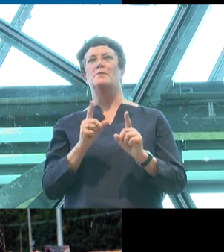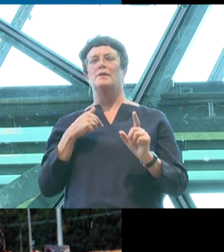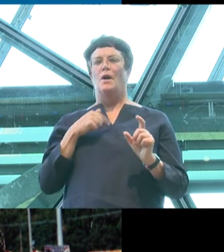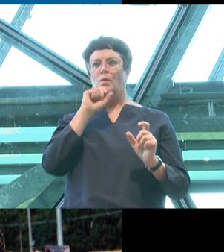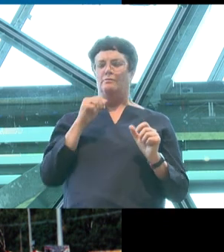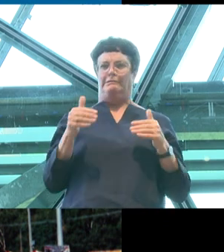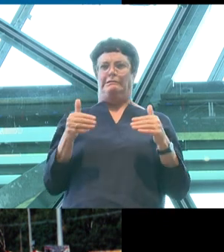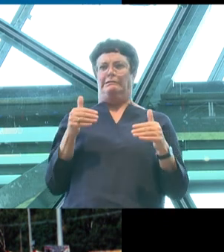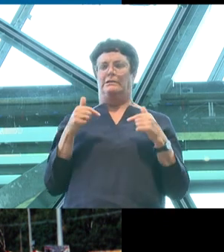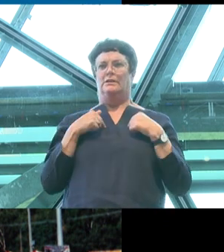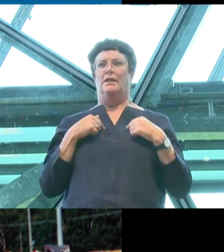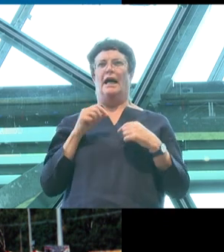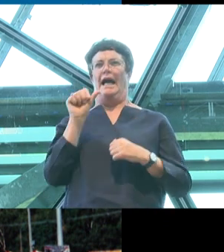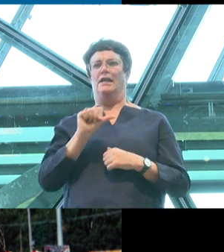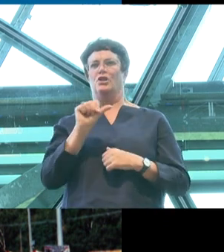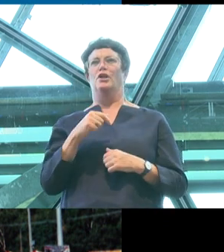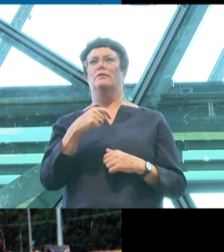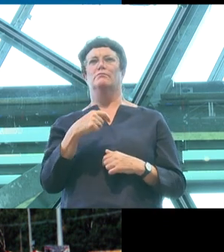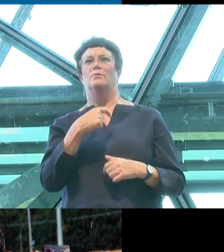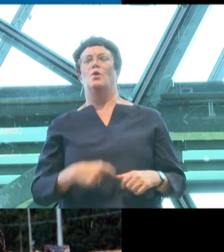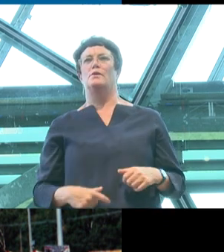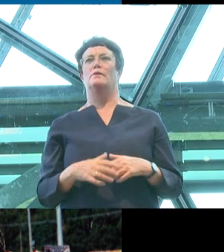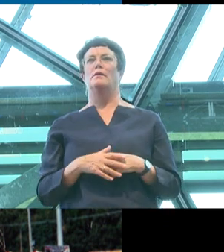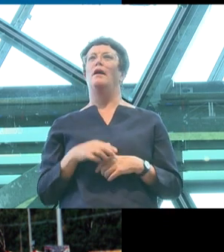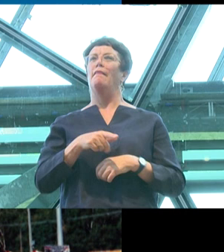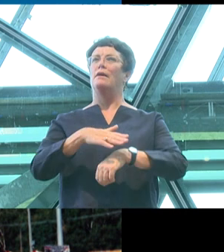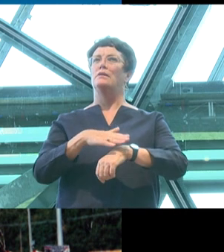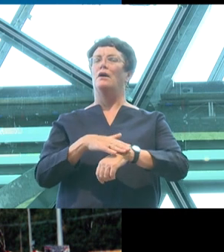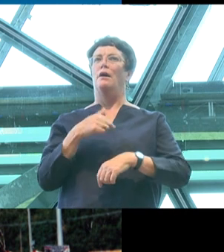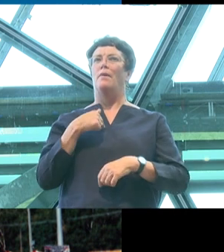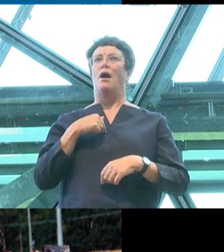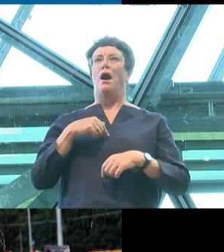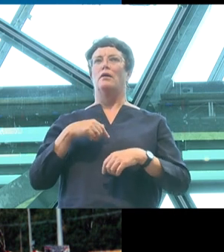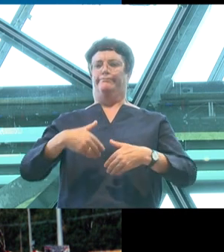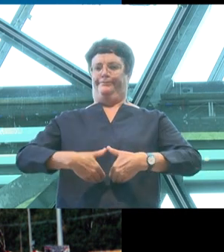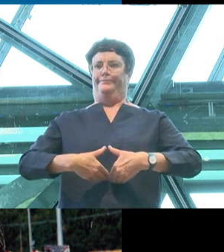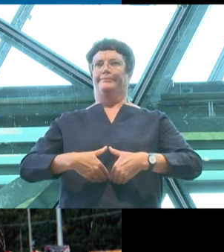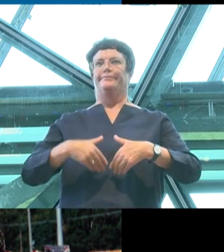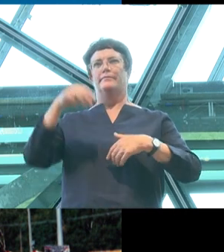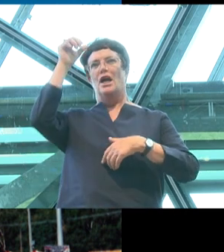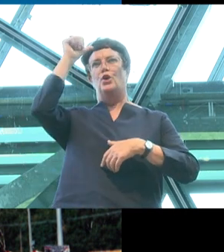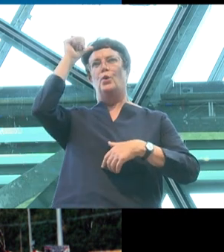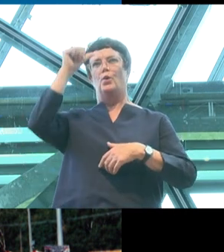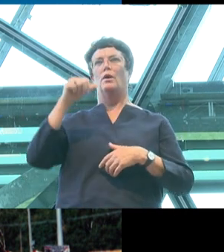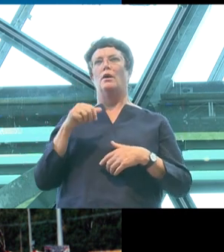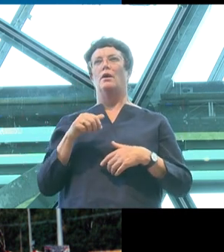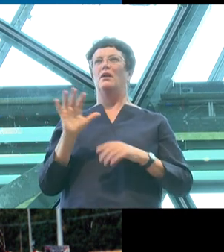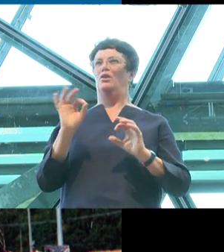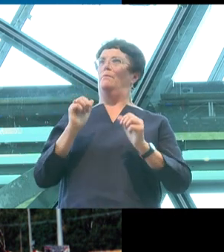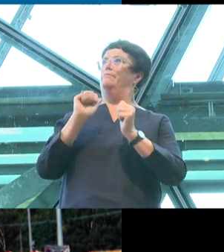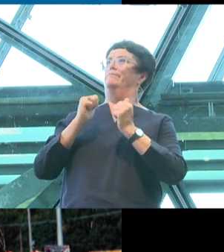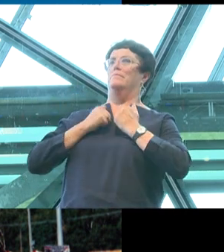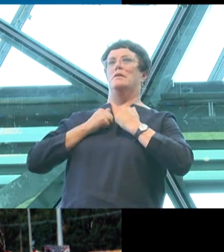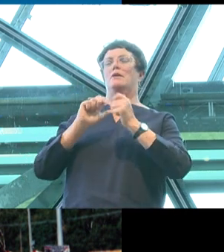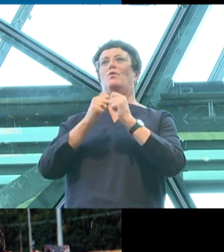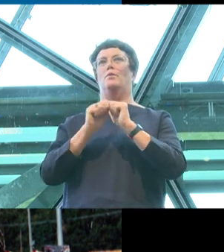monocultural part of Australia. And even then, I instinctively knew that it wasn't quite my problem, but other